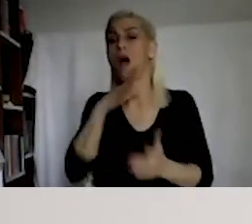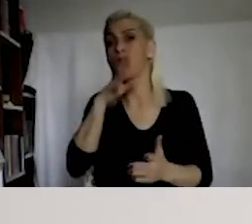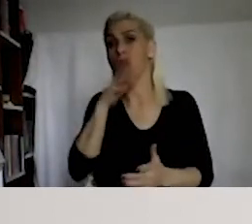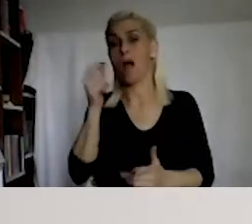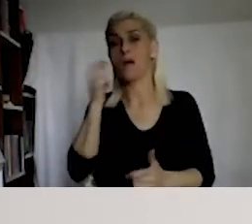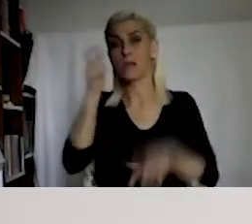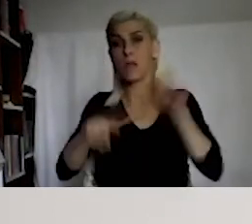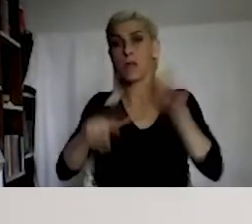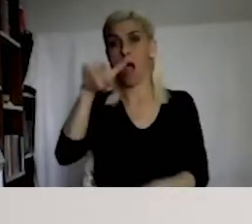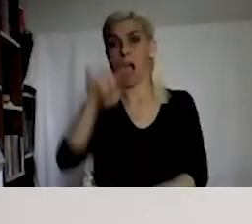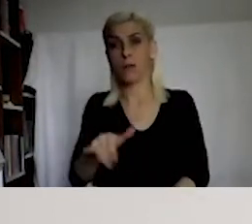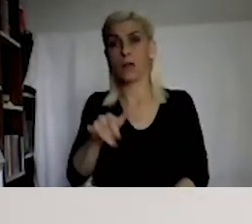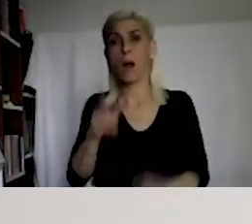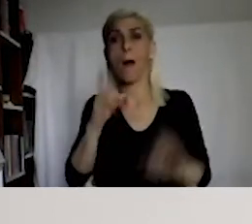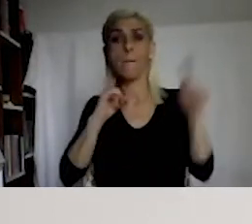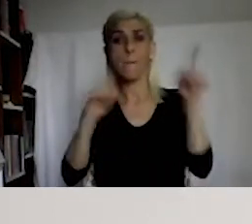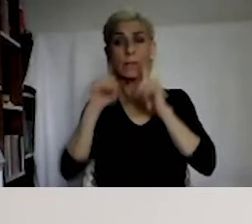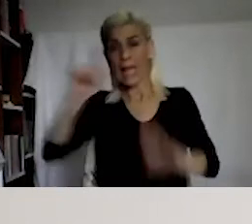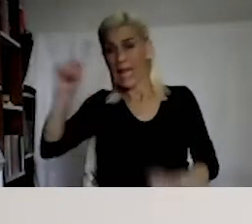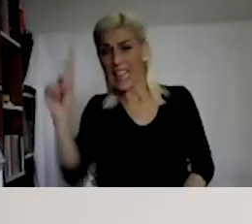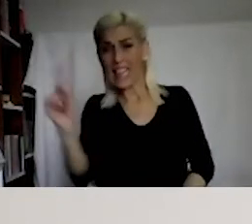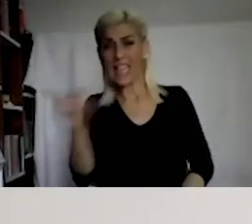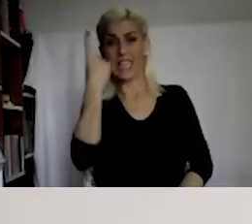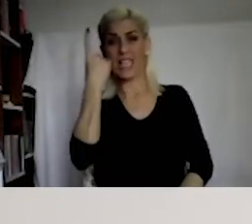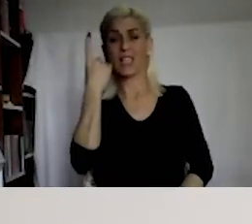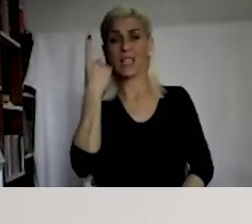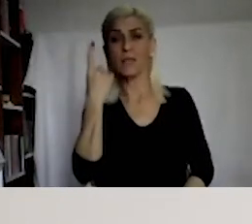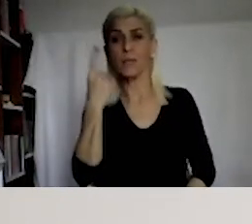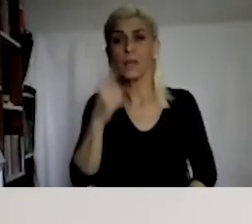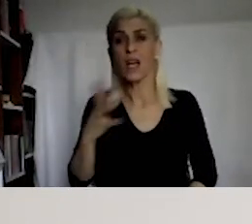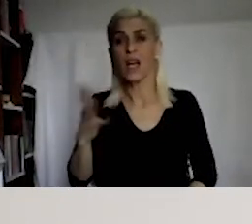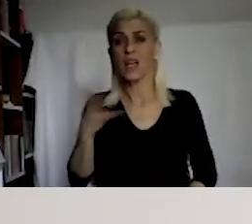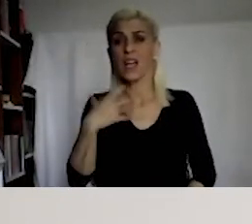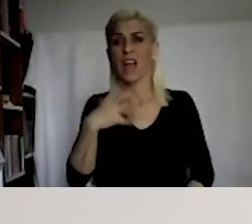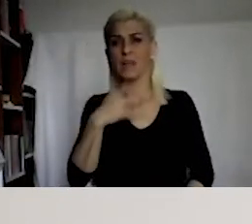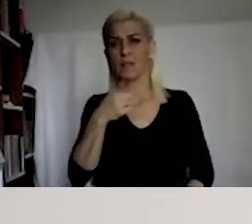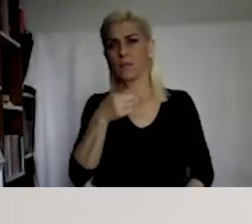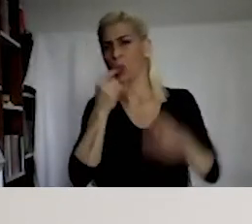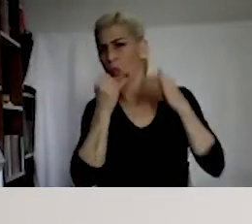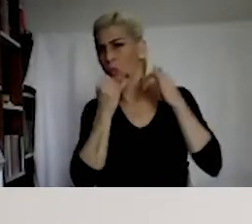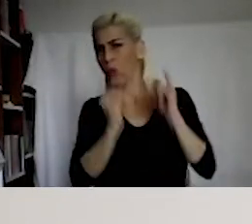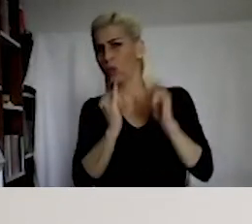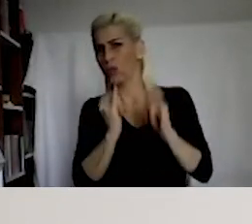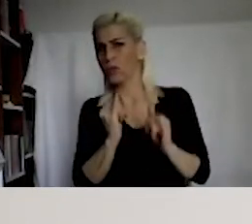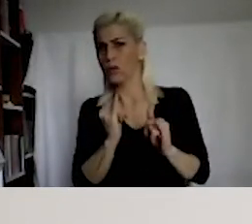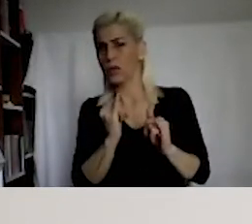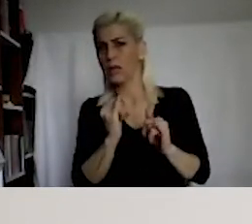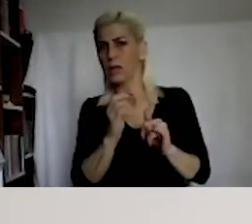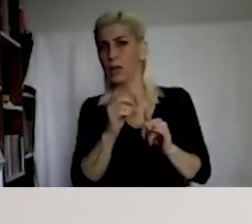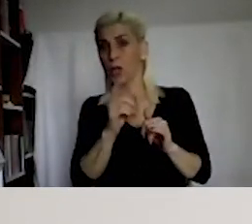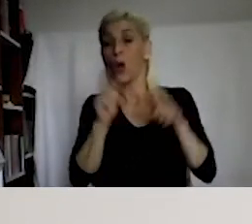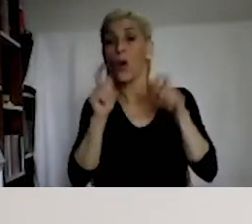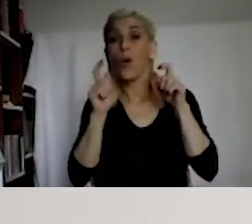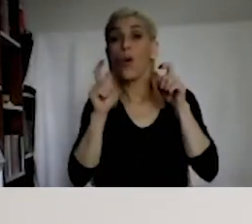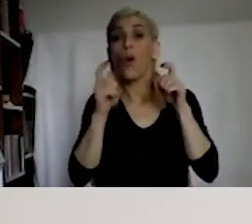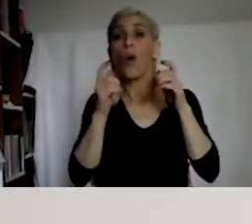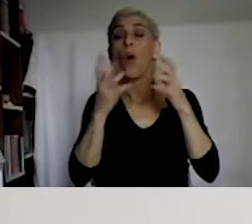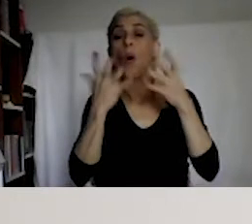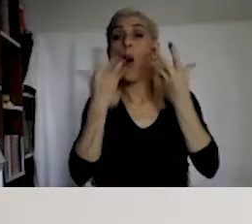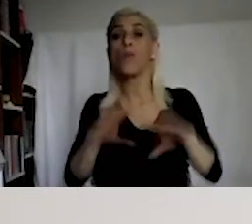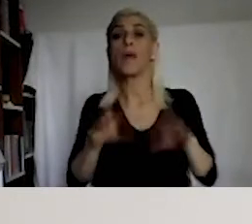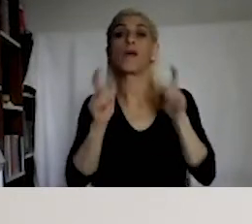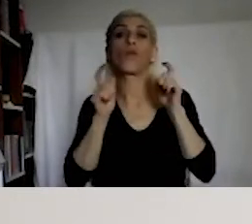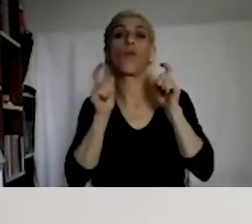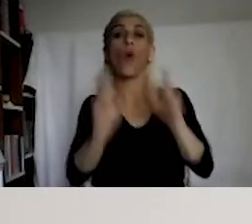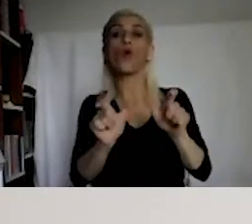the first time an application was, this is the first time when the